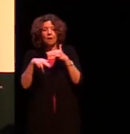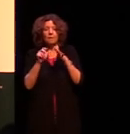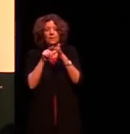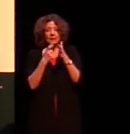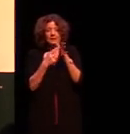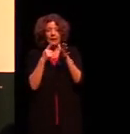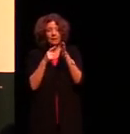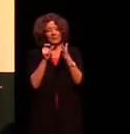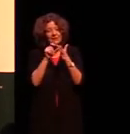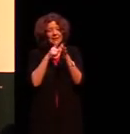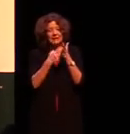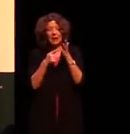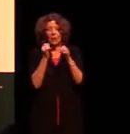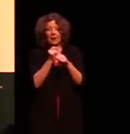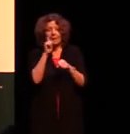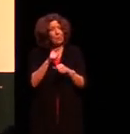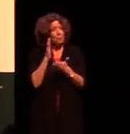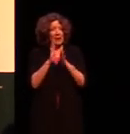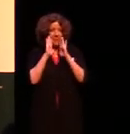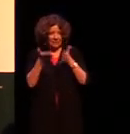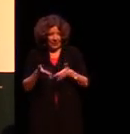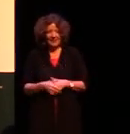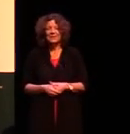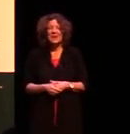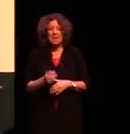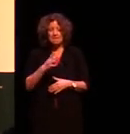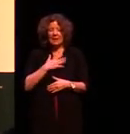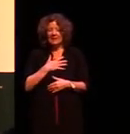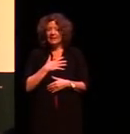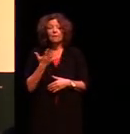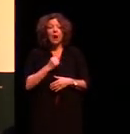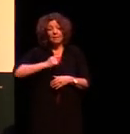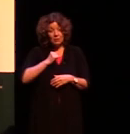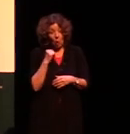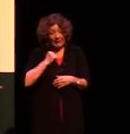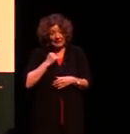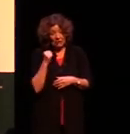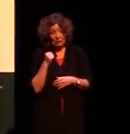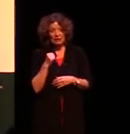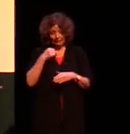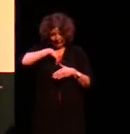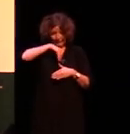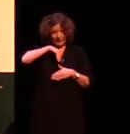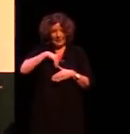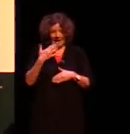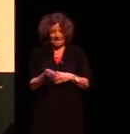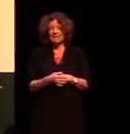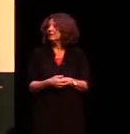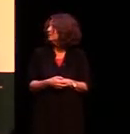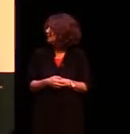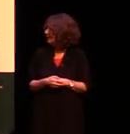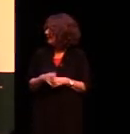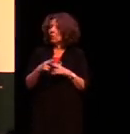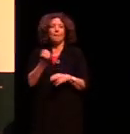Isn't that wonderful? And I, myself, I've got Scottish. I've got a lot of Scottish in me. Being a